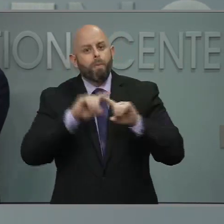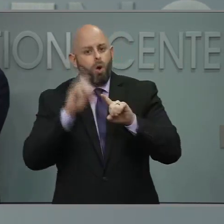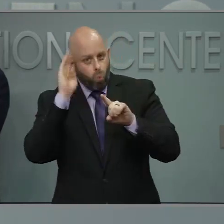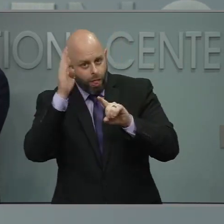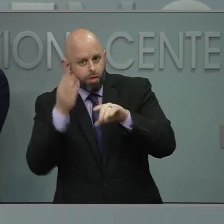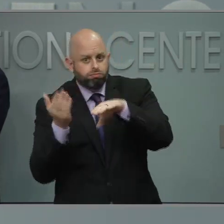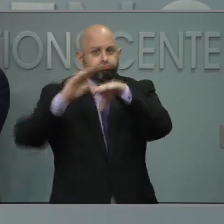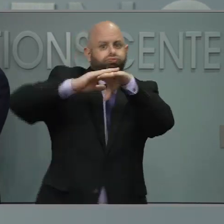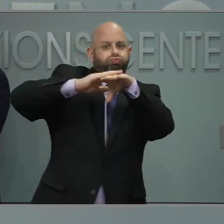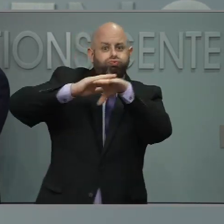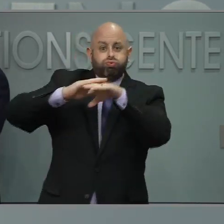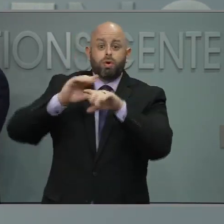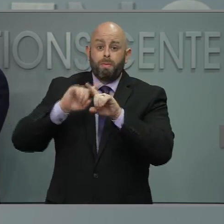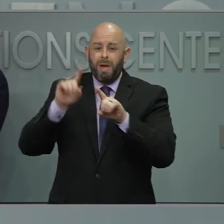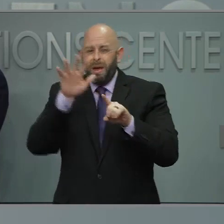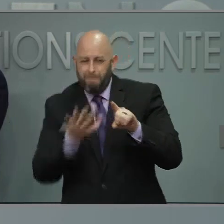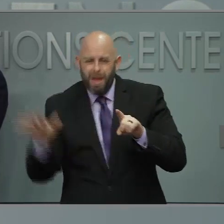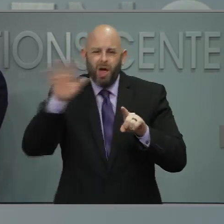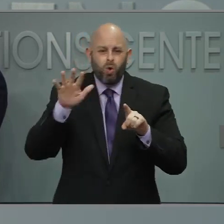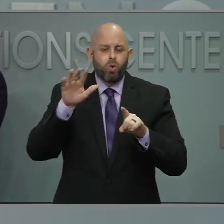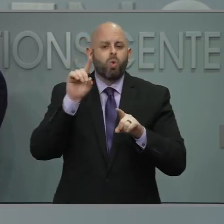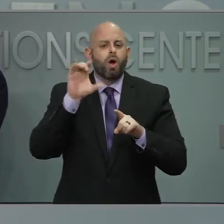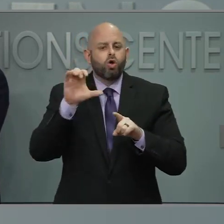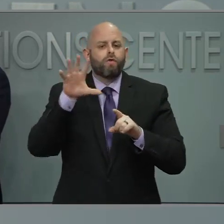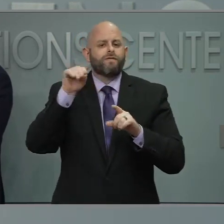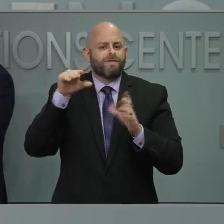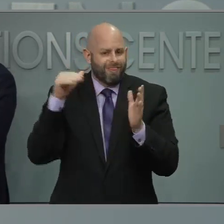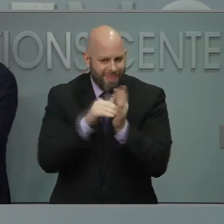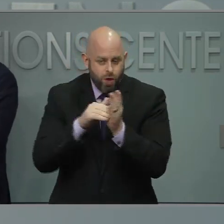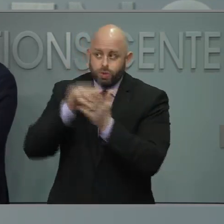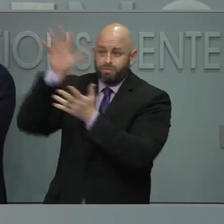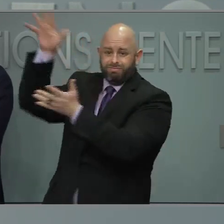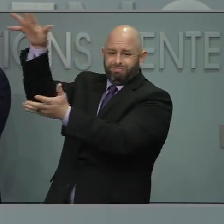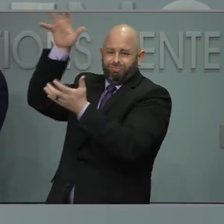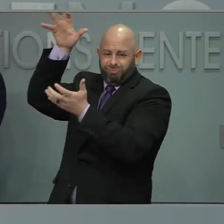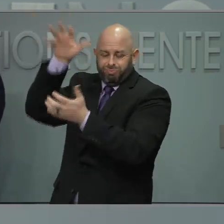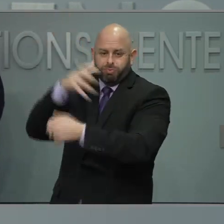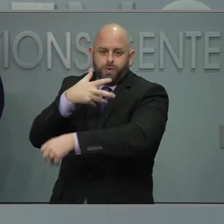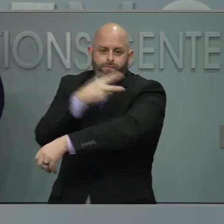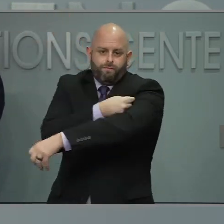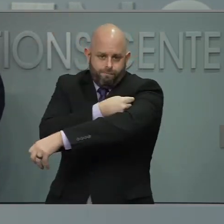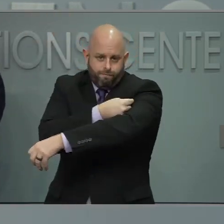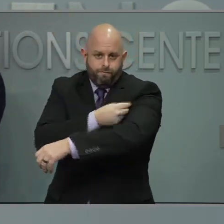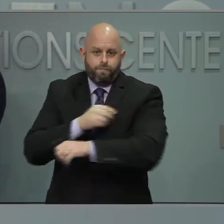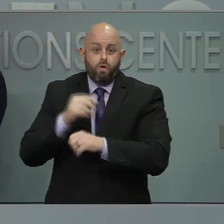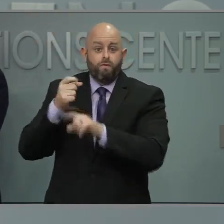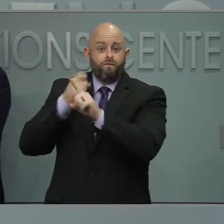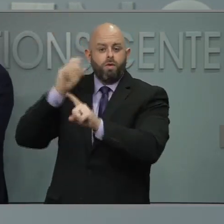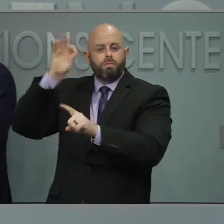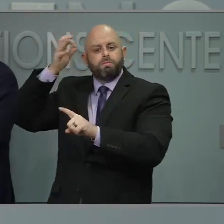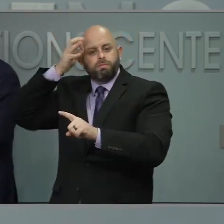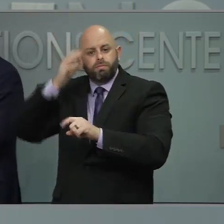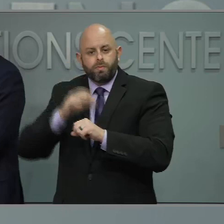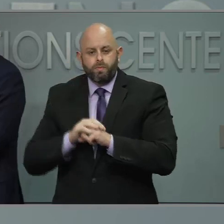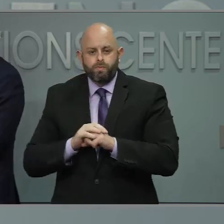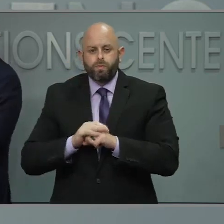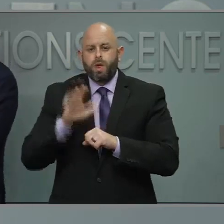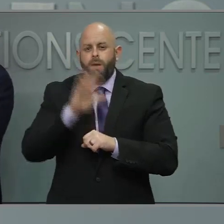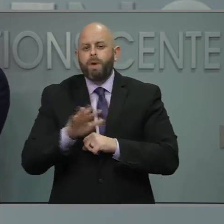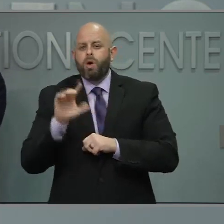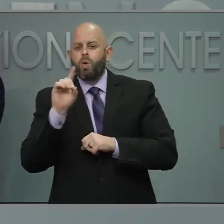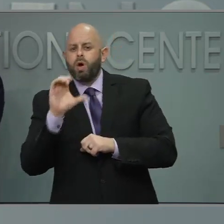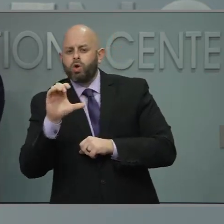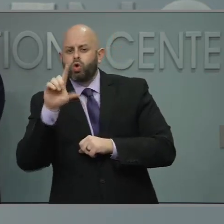exact number, but it's about 150,000 doses. The vast mass majority of those, about 120,000, are